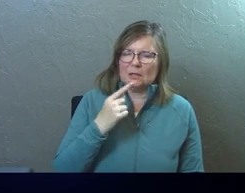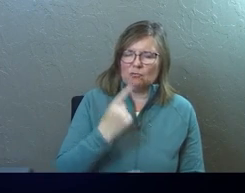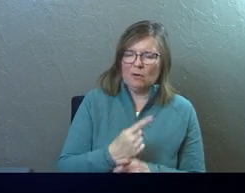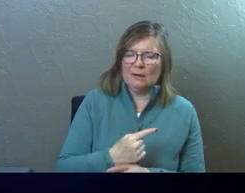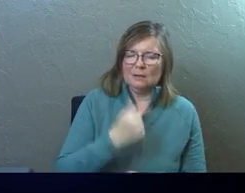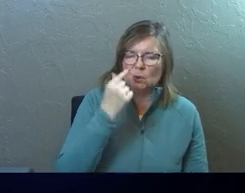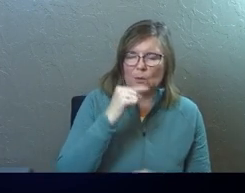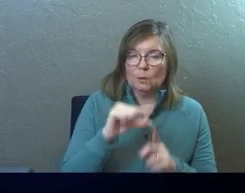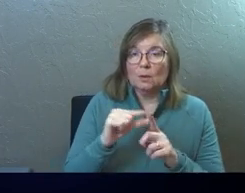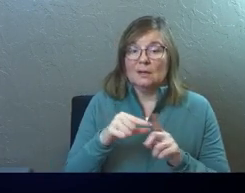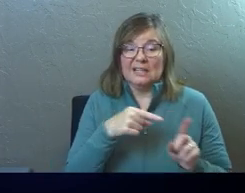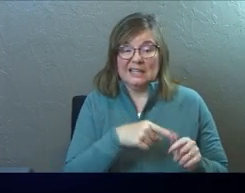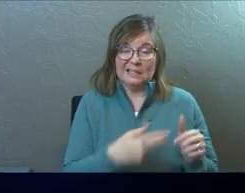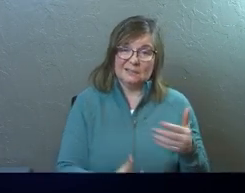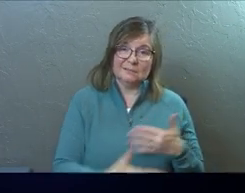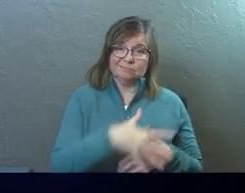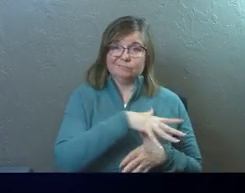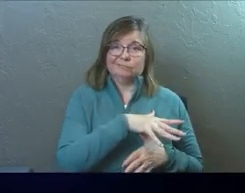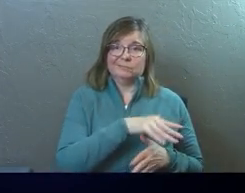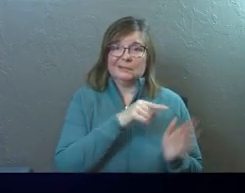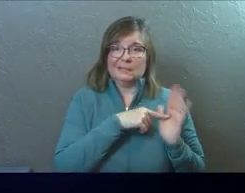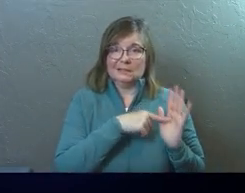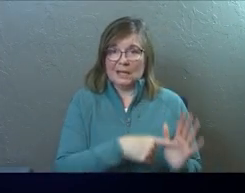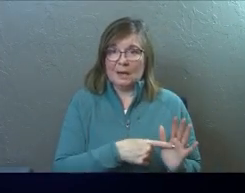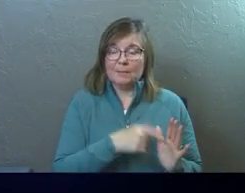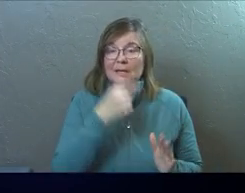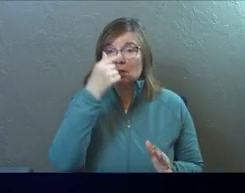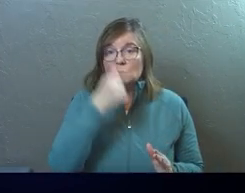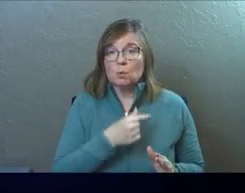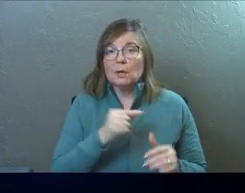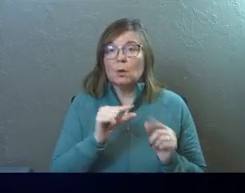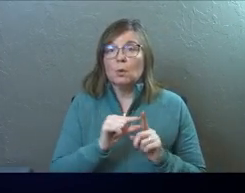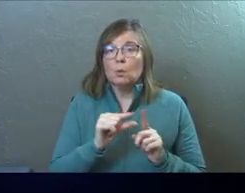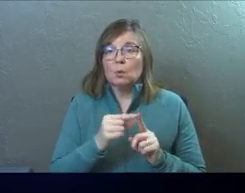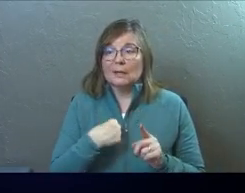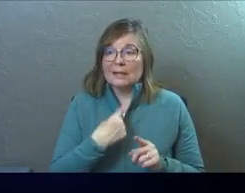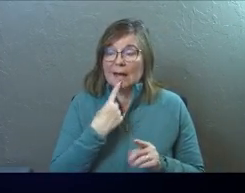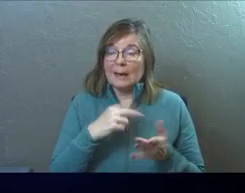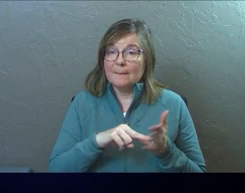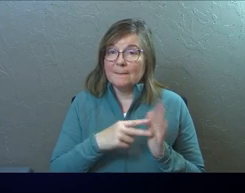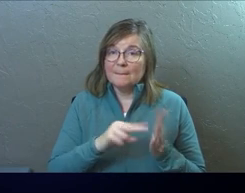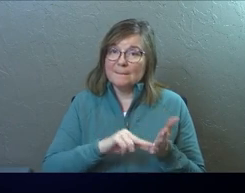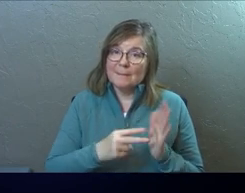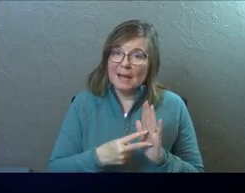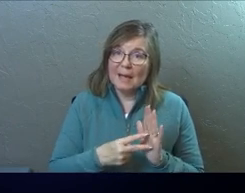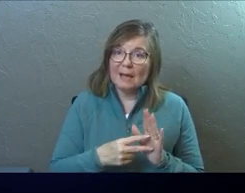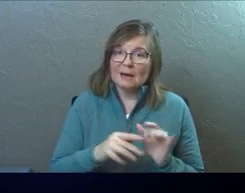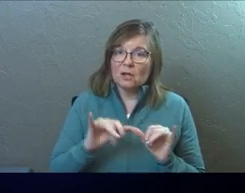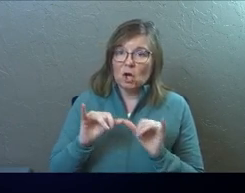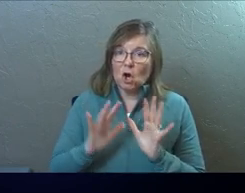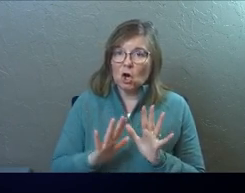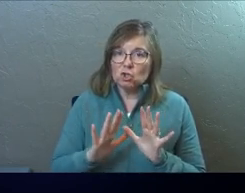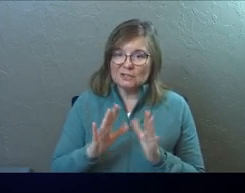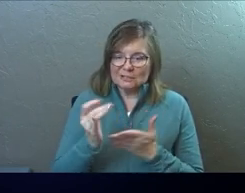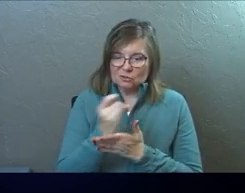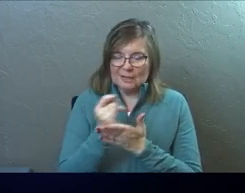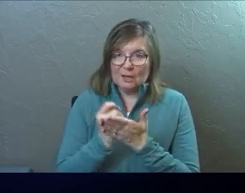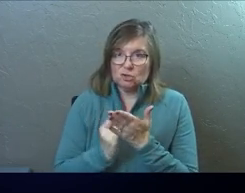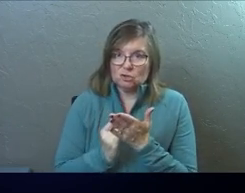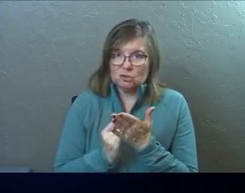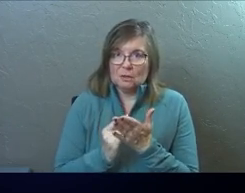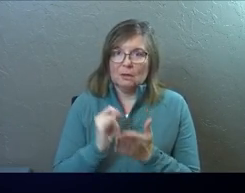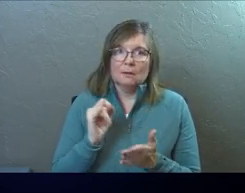Hypotyposis. He's the prime example. It's a Greek word that essentially meant like an architectural sketch. A